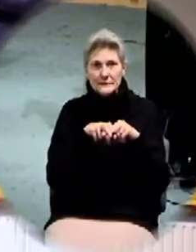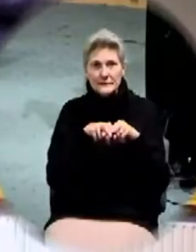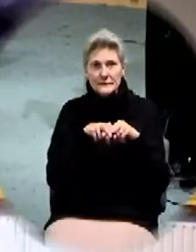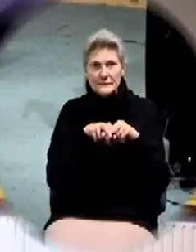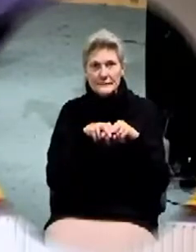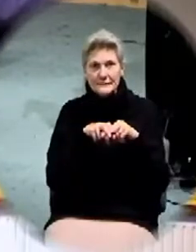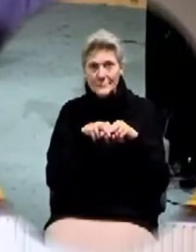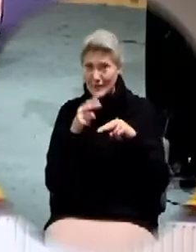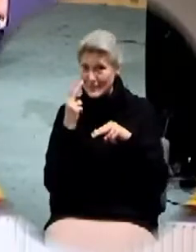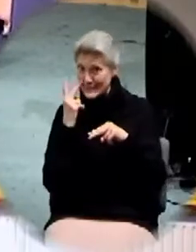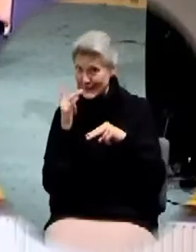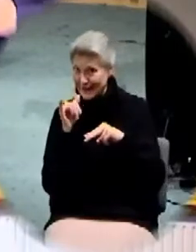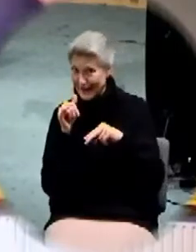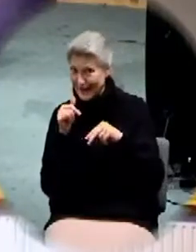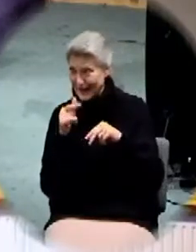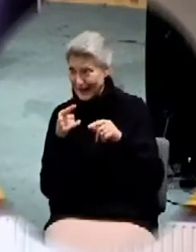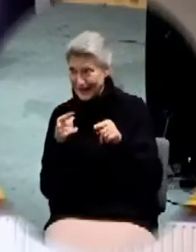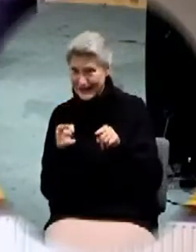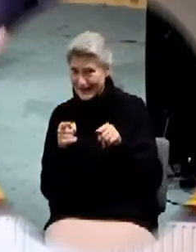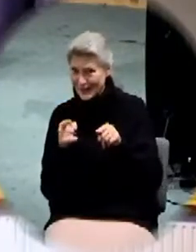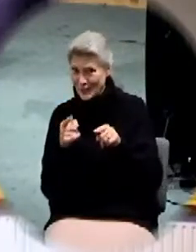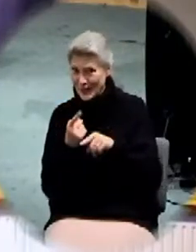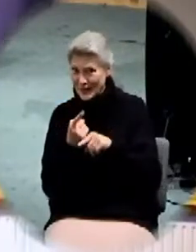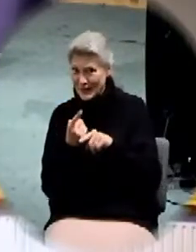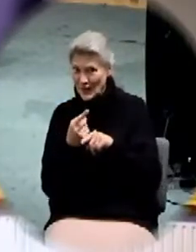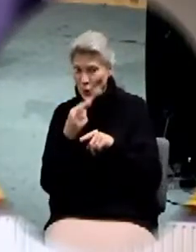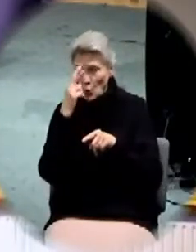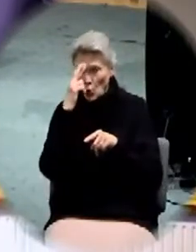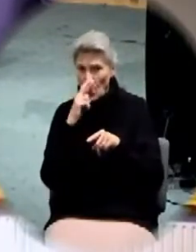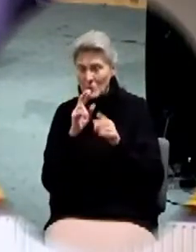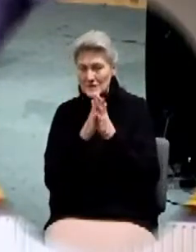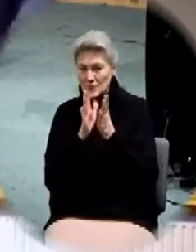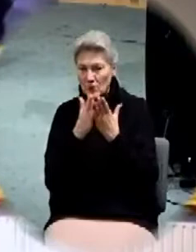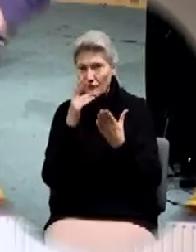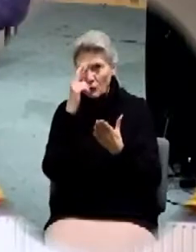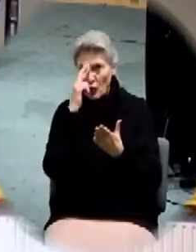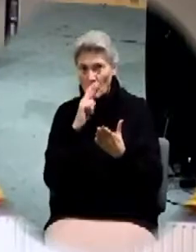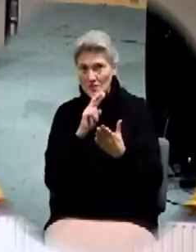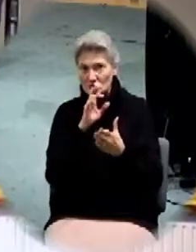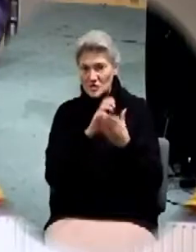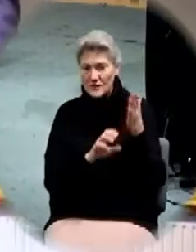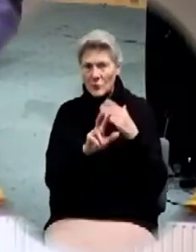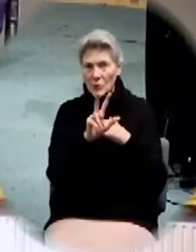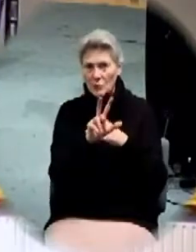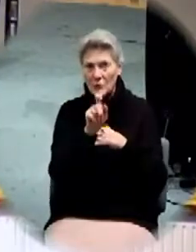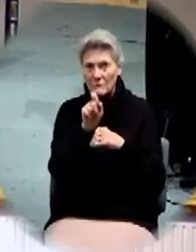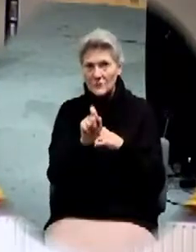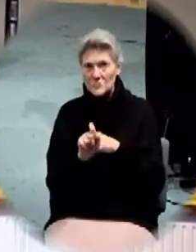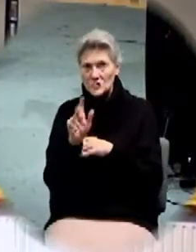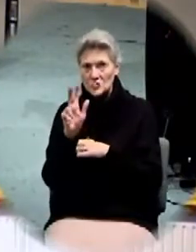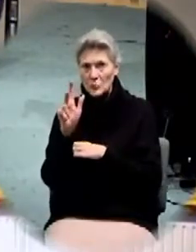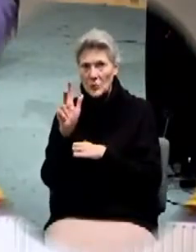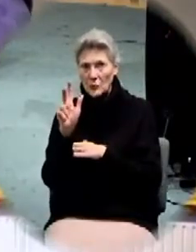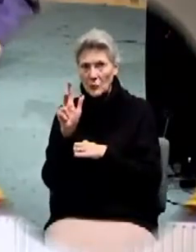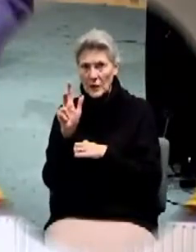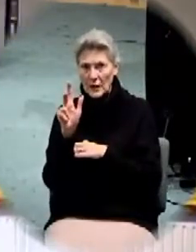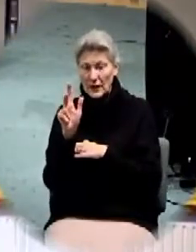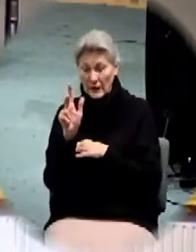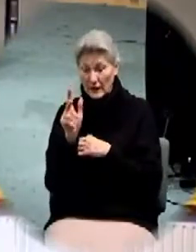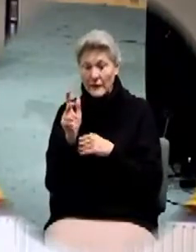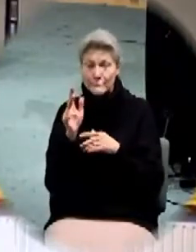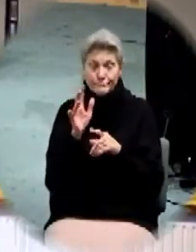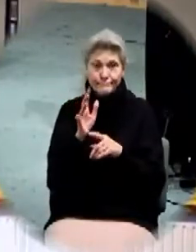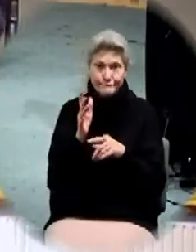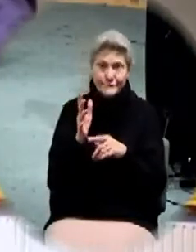Probably didn't see that coming, did you? So Romans chapter 3 verse 23, a pretty well-known portion of scripture, talks